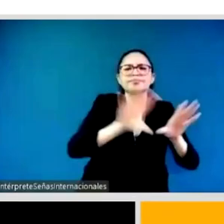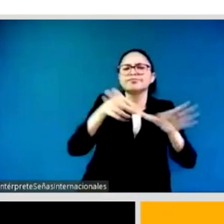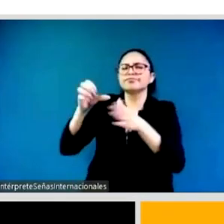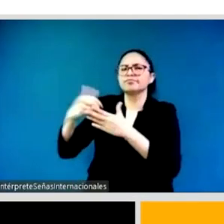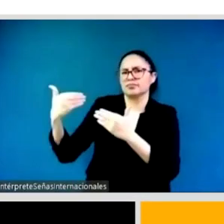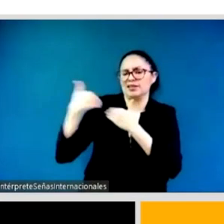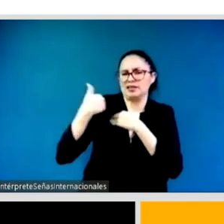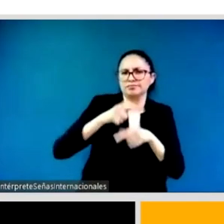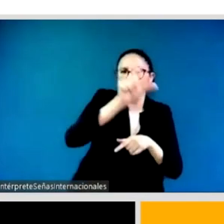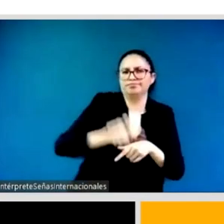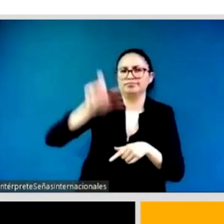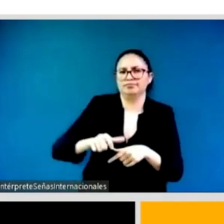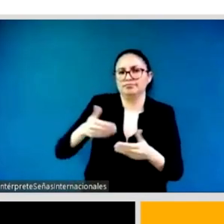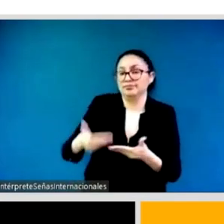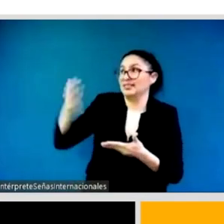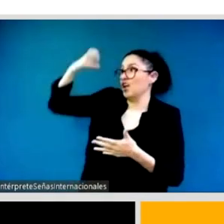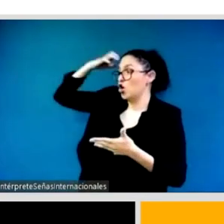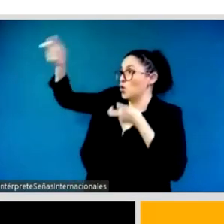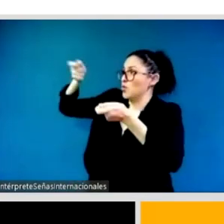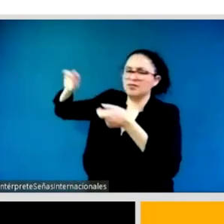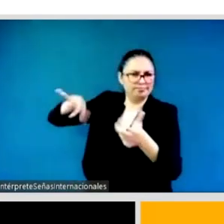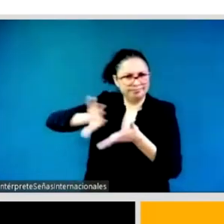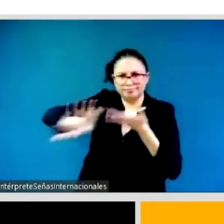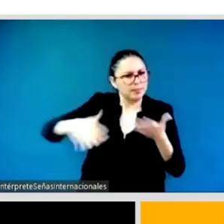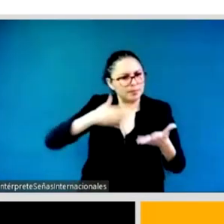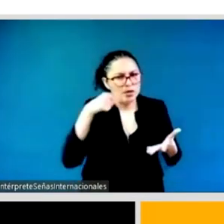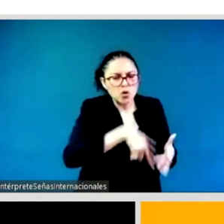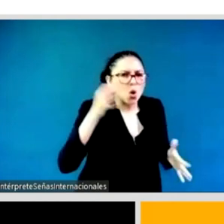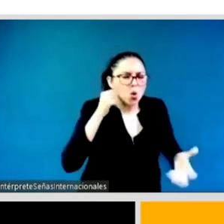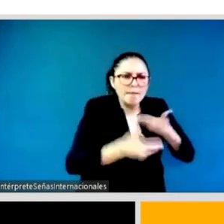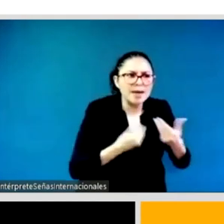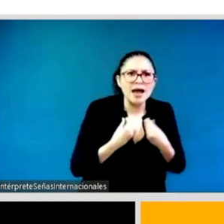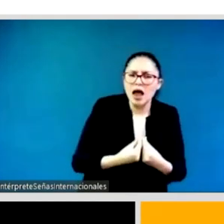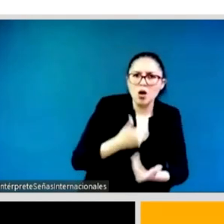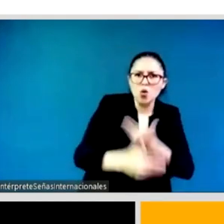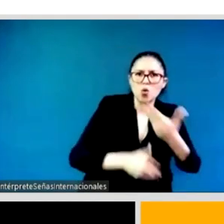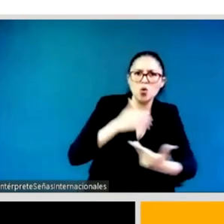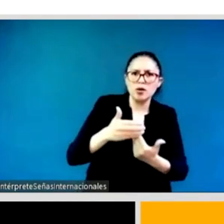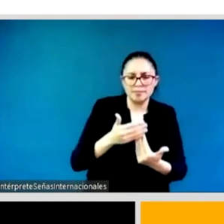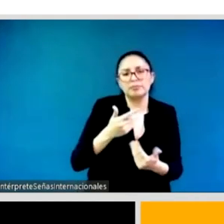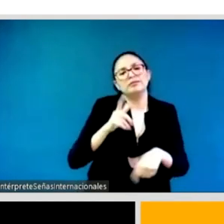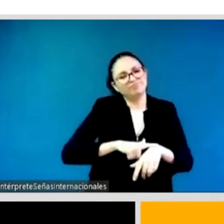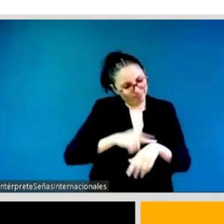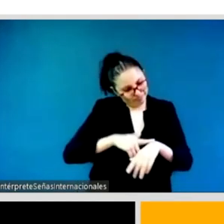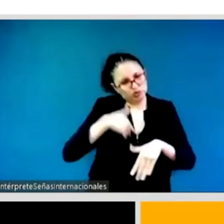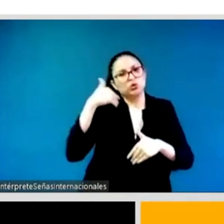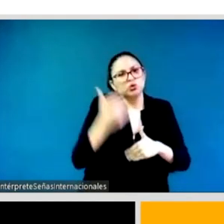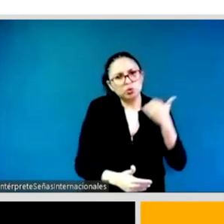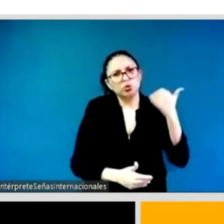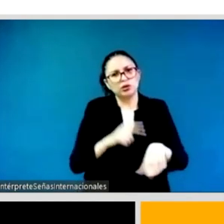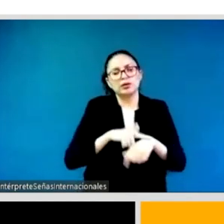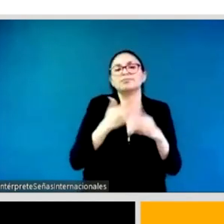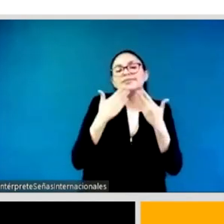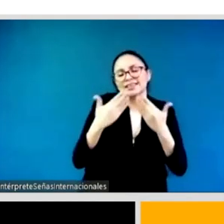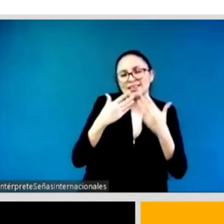soon. Thanks. Thank you, Ksenia. And thank you for reminding us and locating us. I think